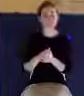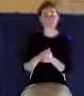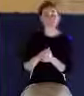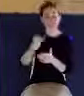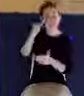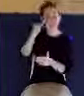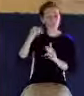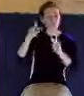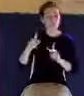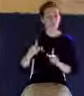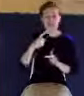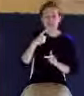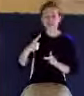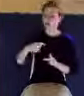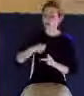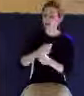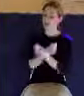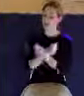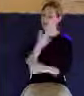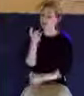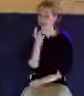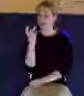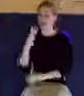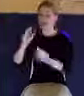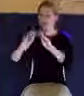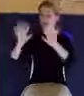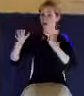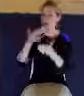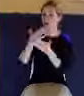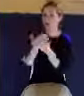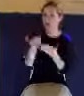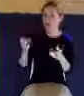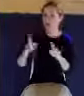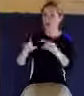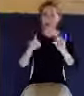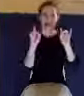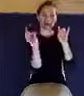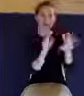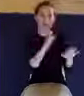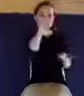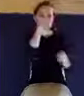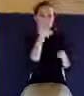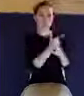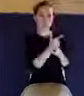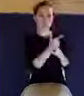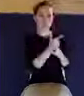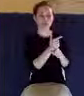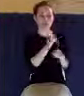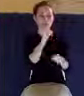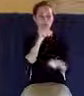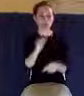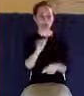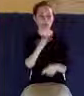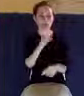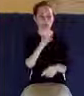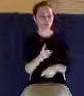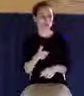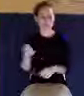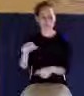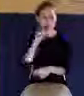hateth his brother is in darkness even until now. You claim to be a Christian and you actually hate someone else who claims to know Christ,